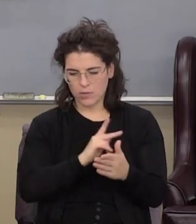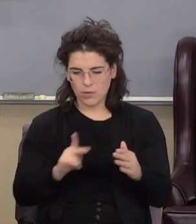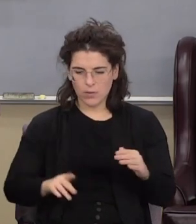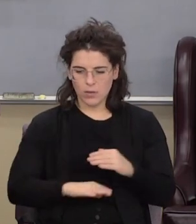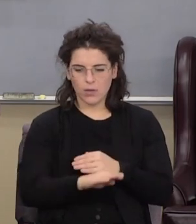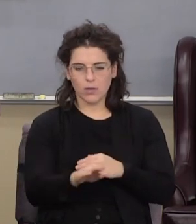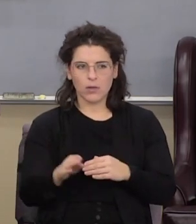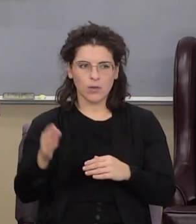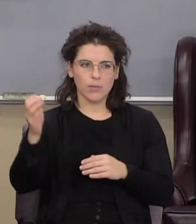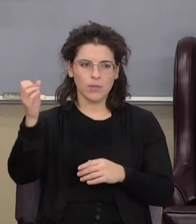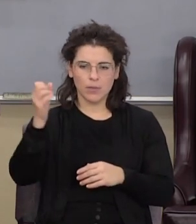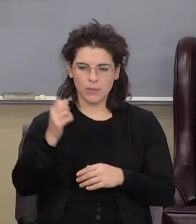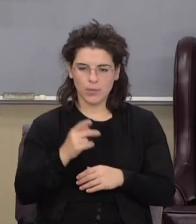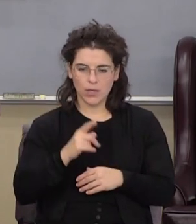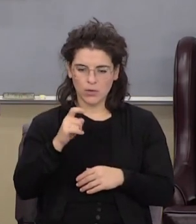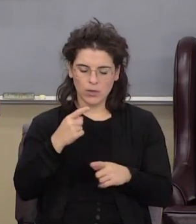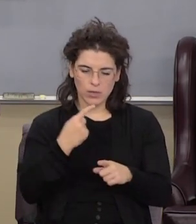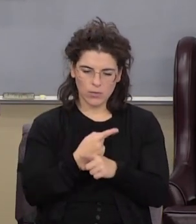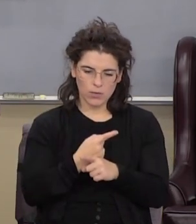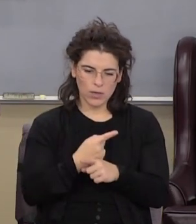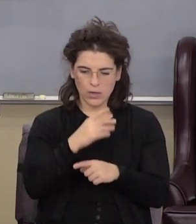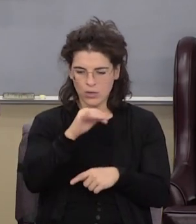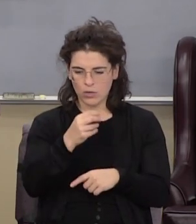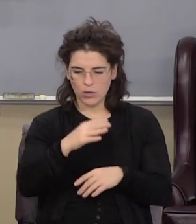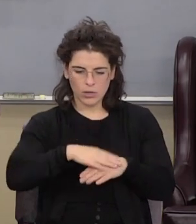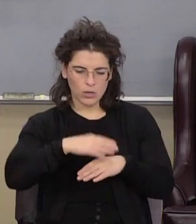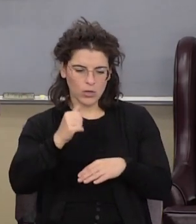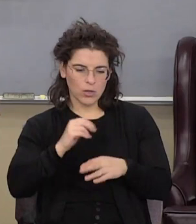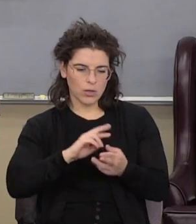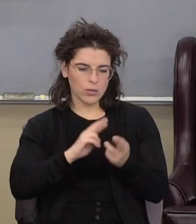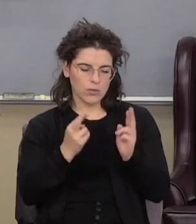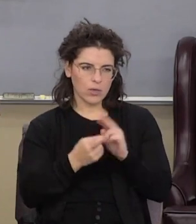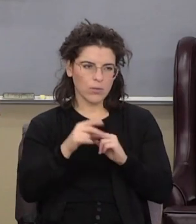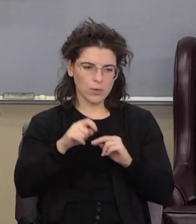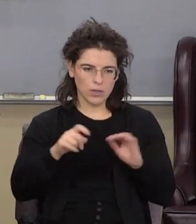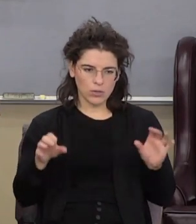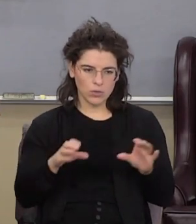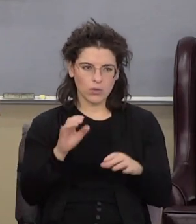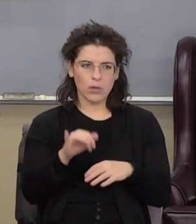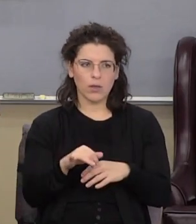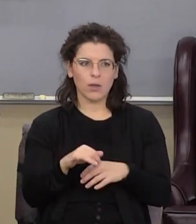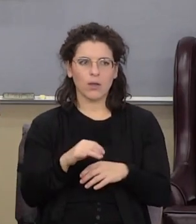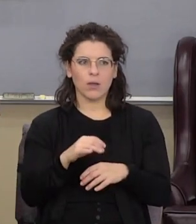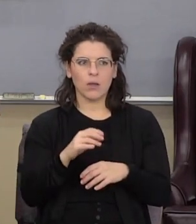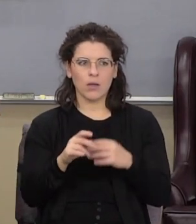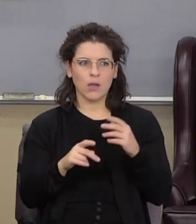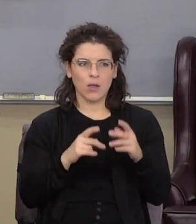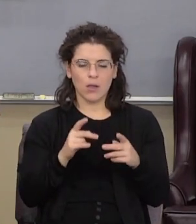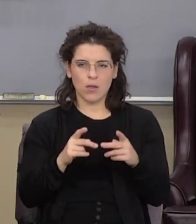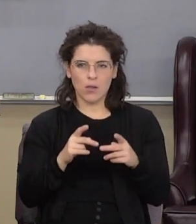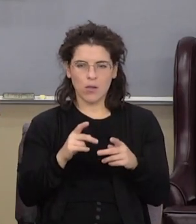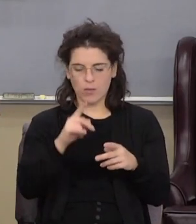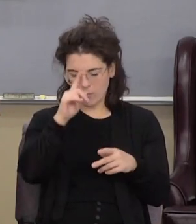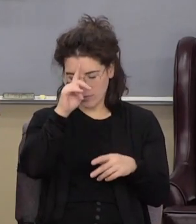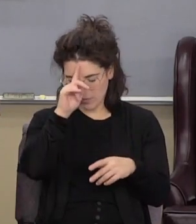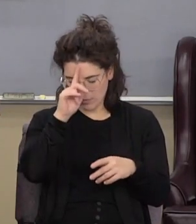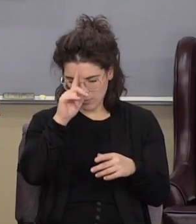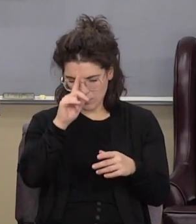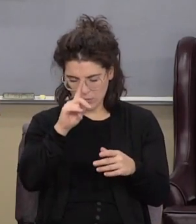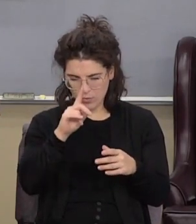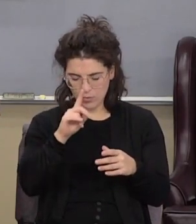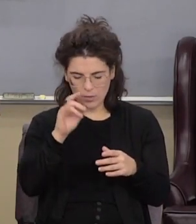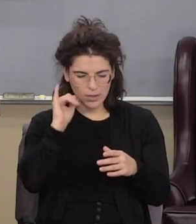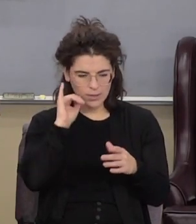coming we need to get right John's calling us to repent and we need to do it and the believers identified themselves